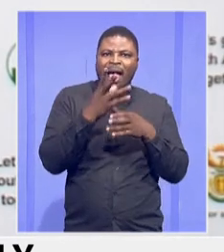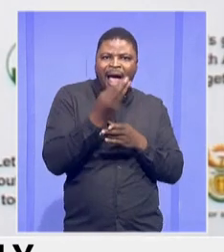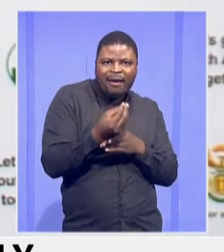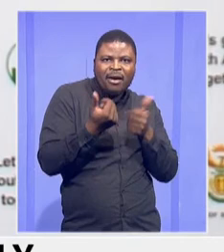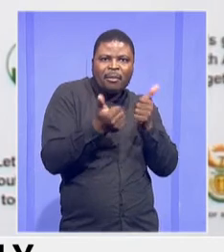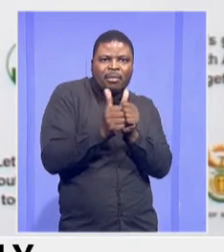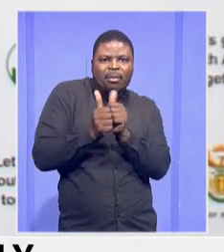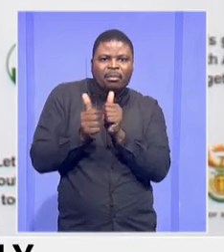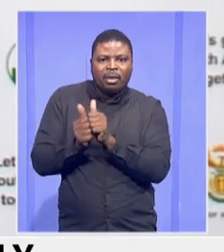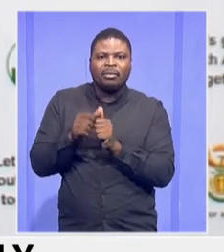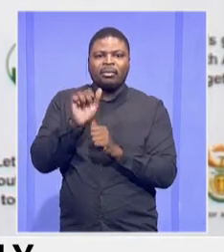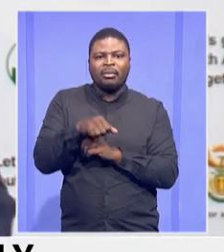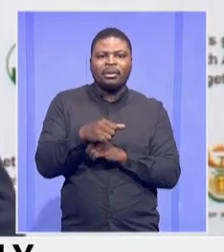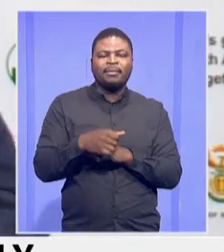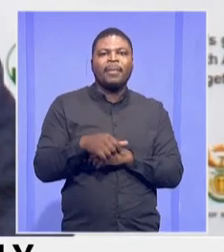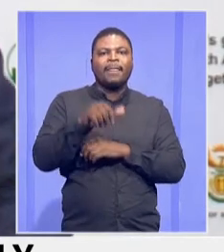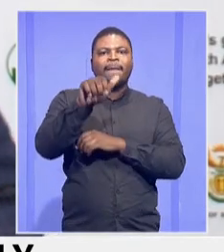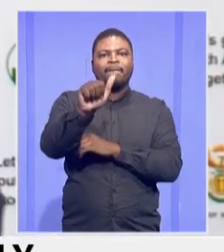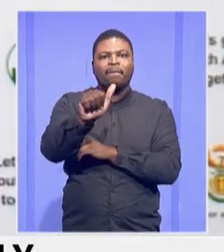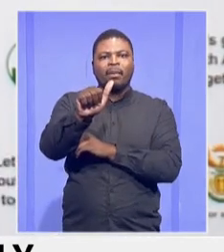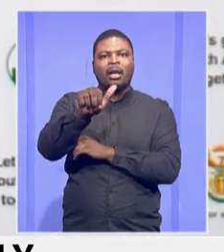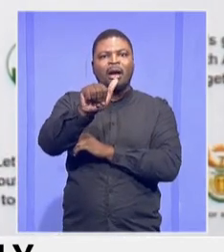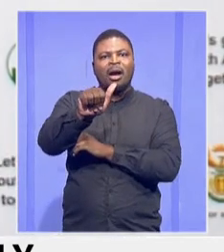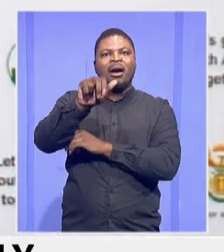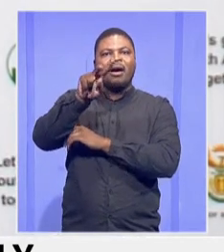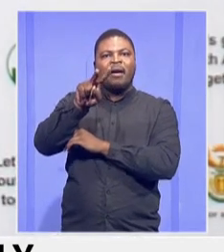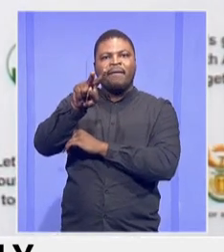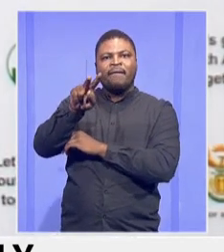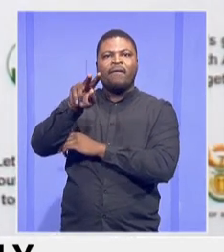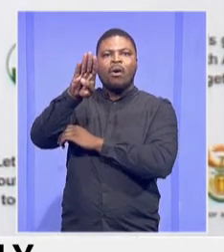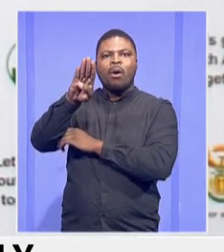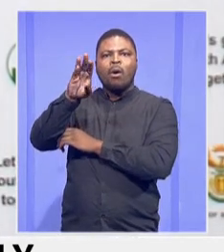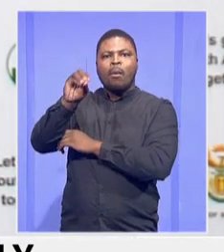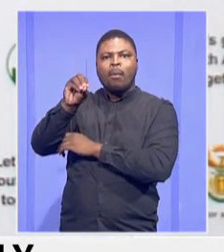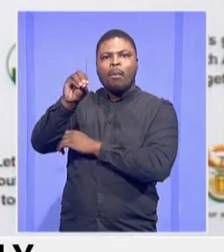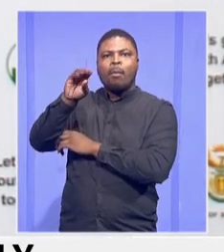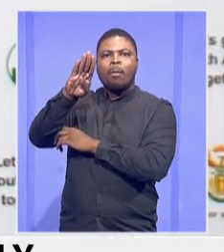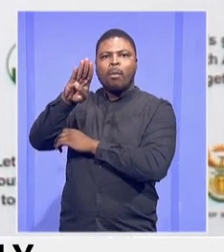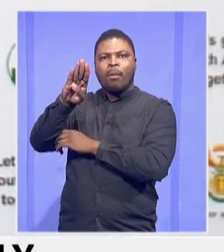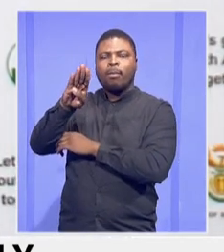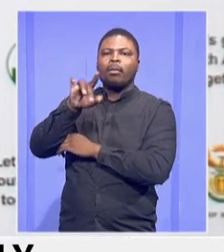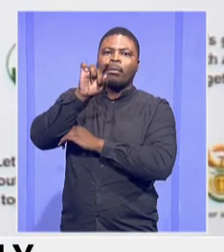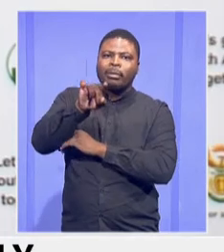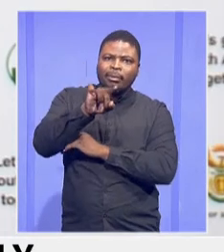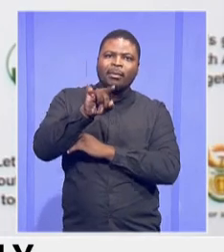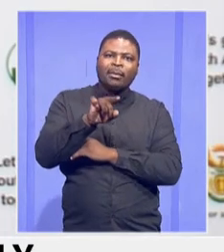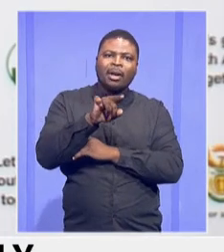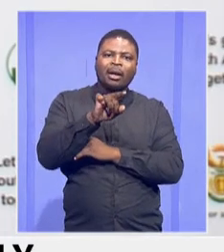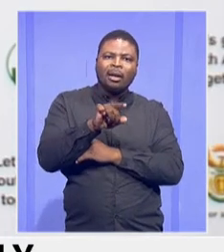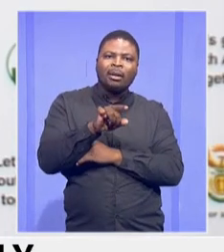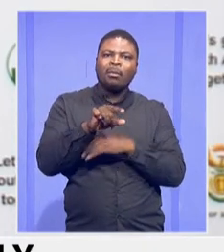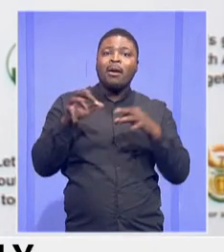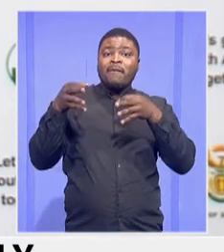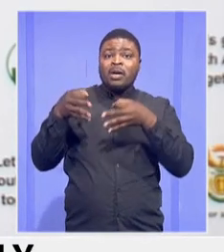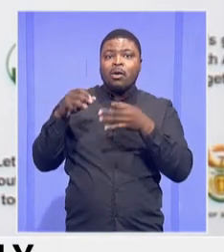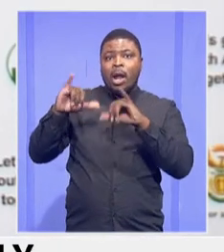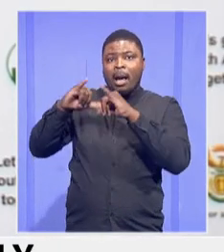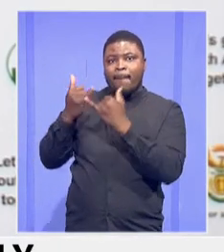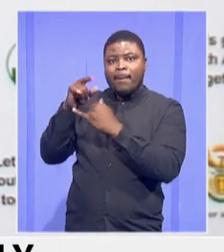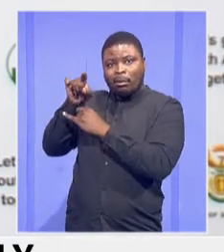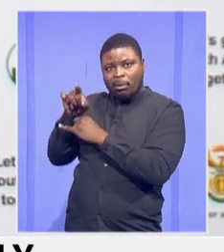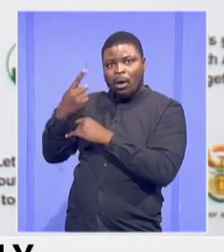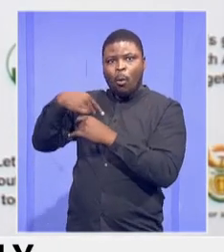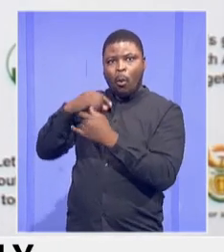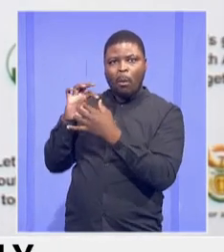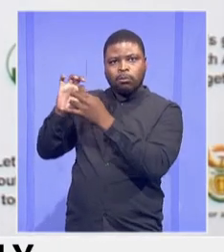Okay, Avbop, Avbop also, they might say that I've left them out. Asupol, yeah,